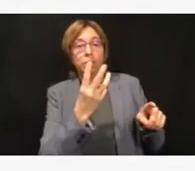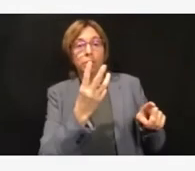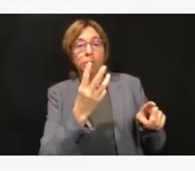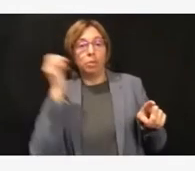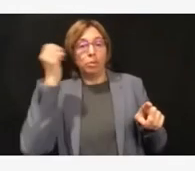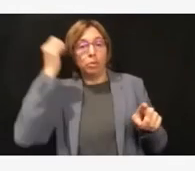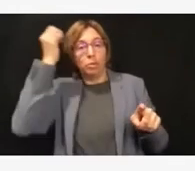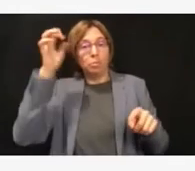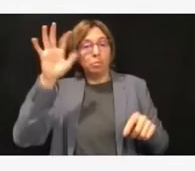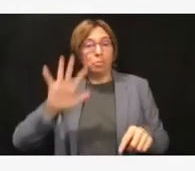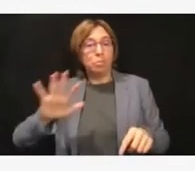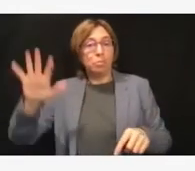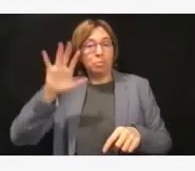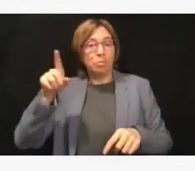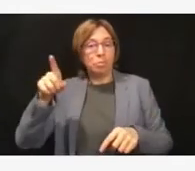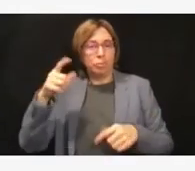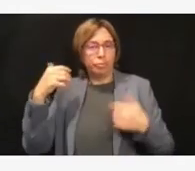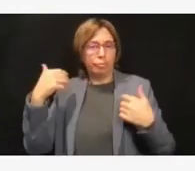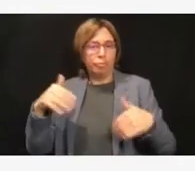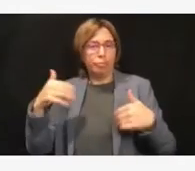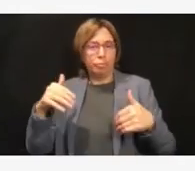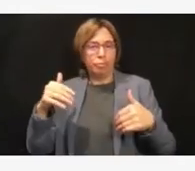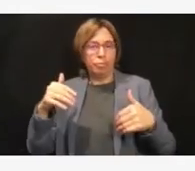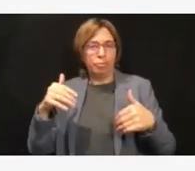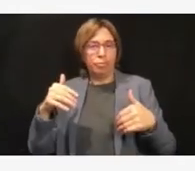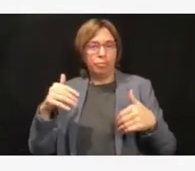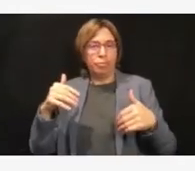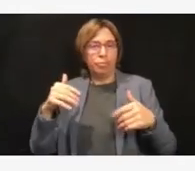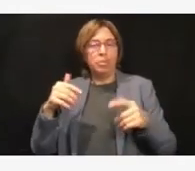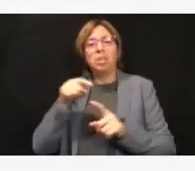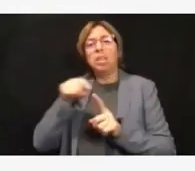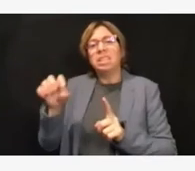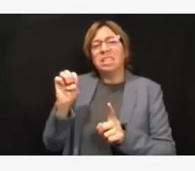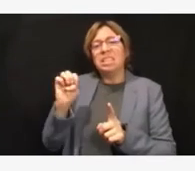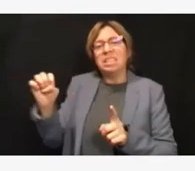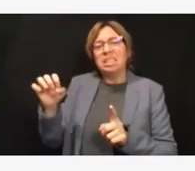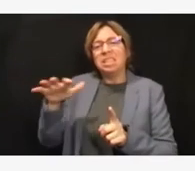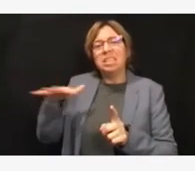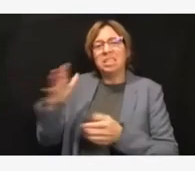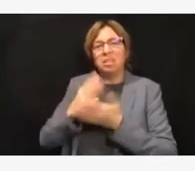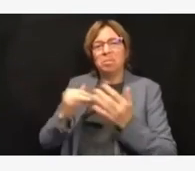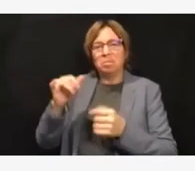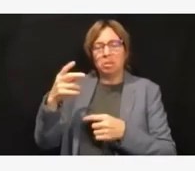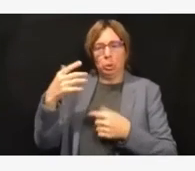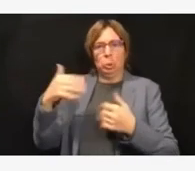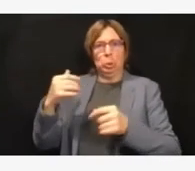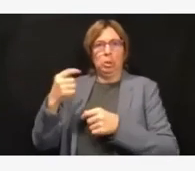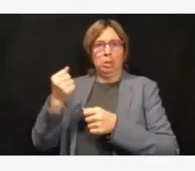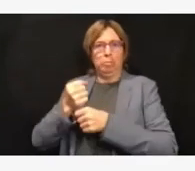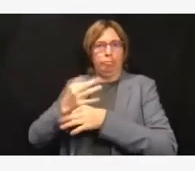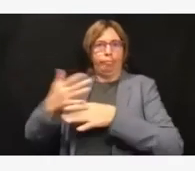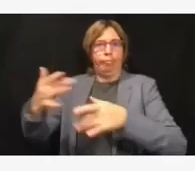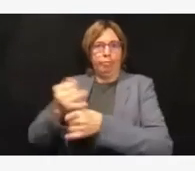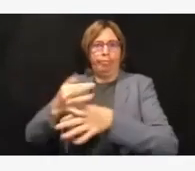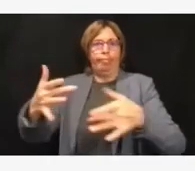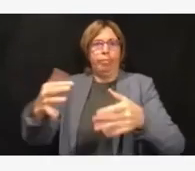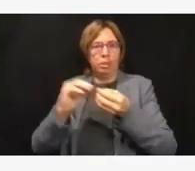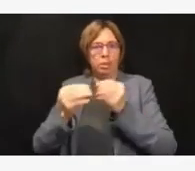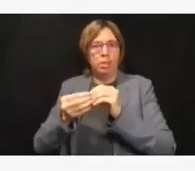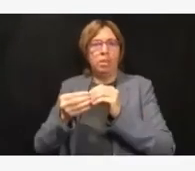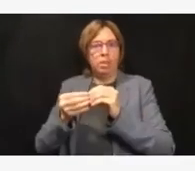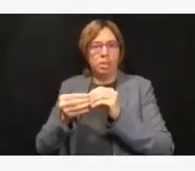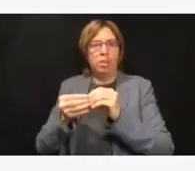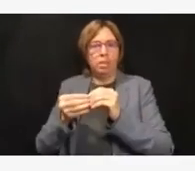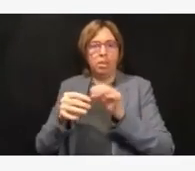or now some of these hot spots like Michigan with early influenza outbreaks. To be